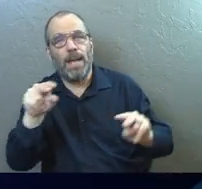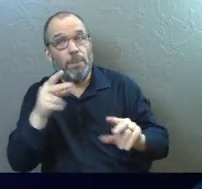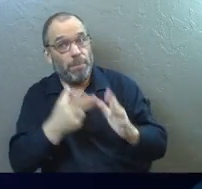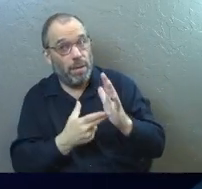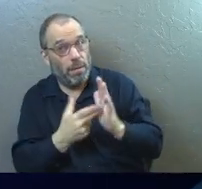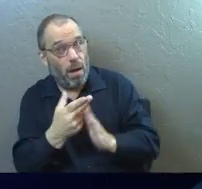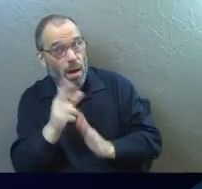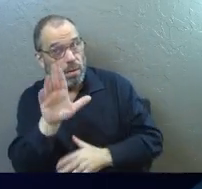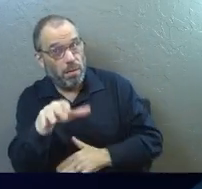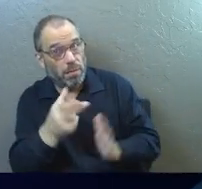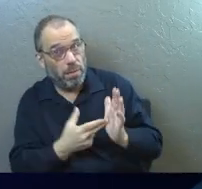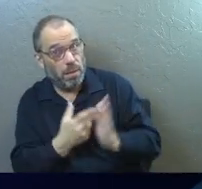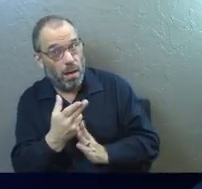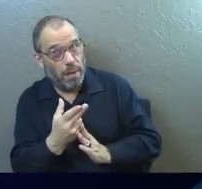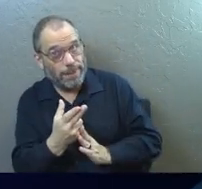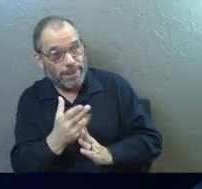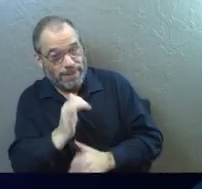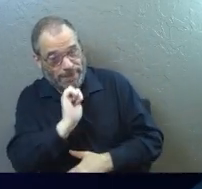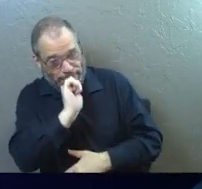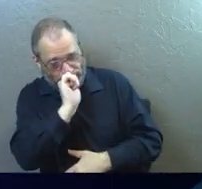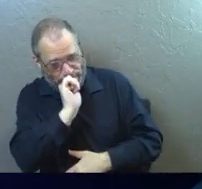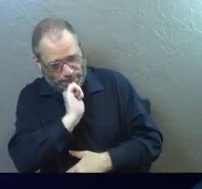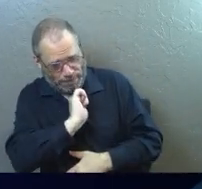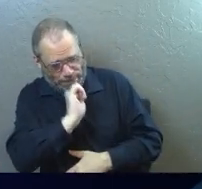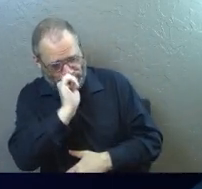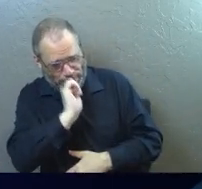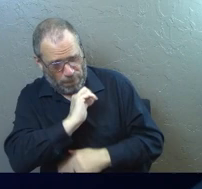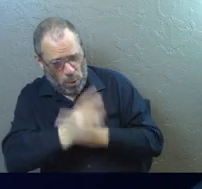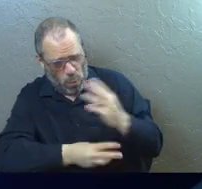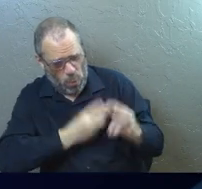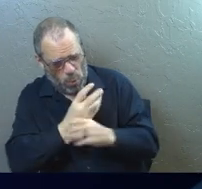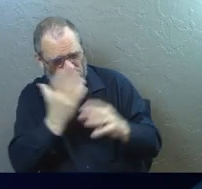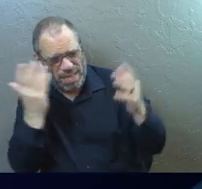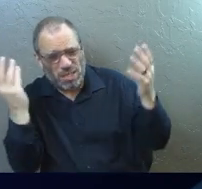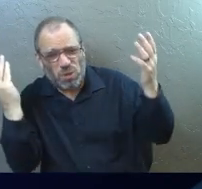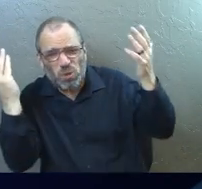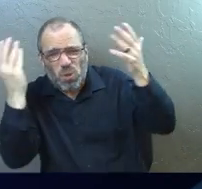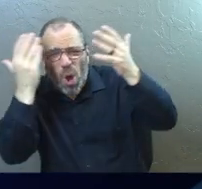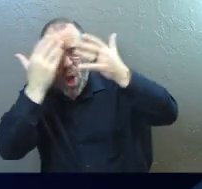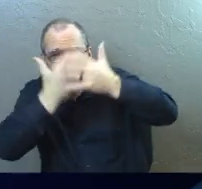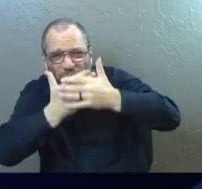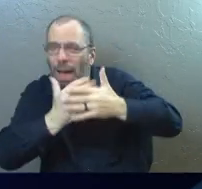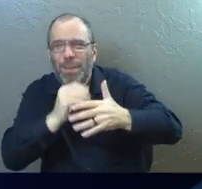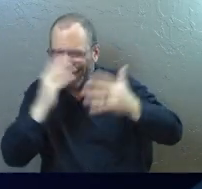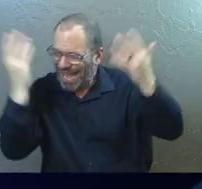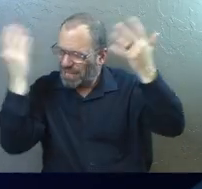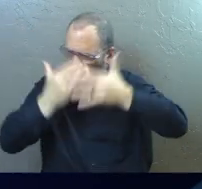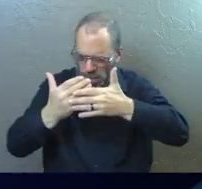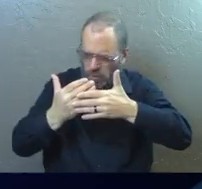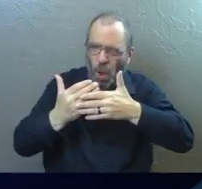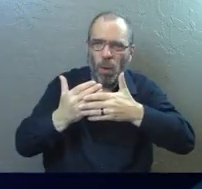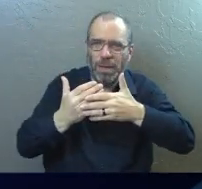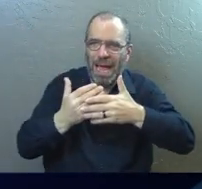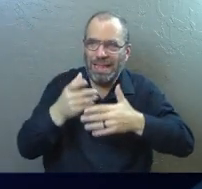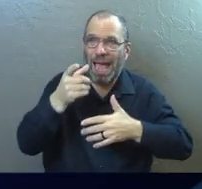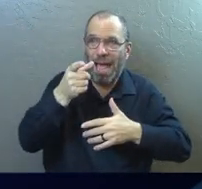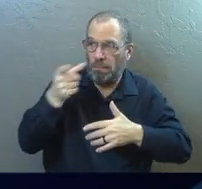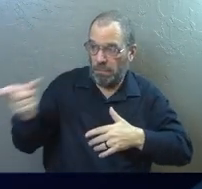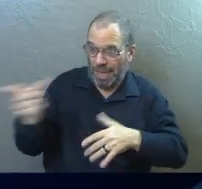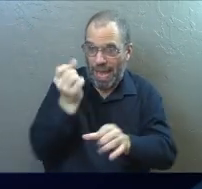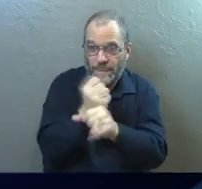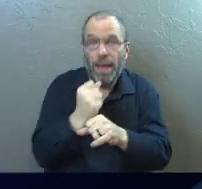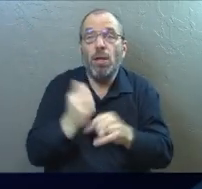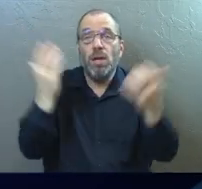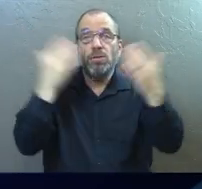we're honest with ourselves, we endure a very dark world. But it is not the darkness that someone else created.